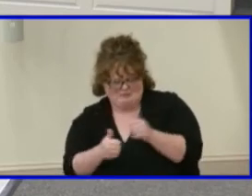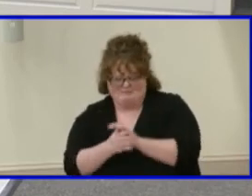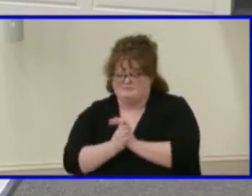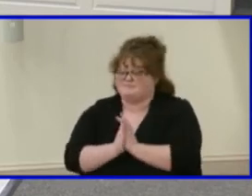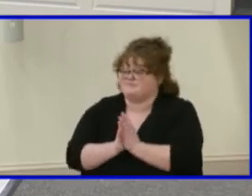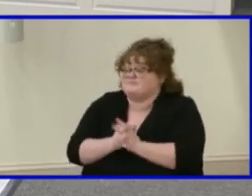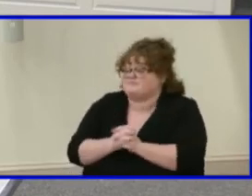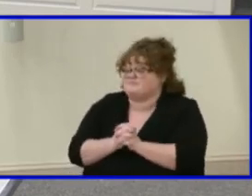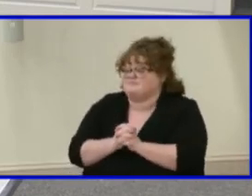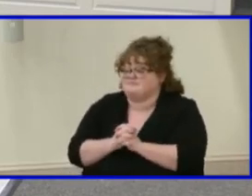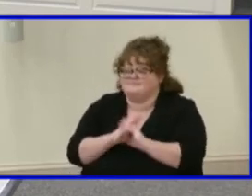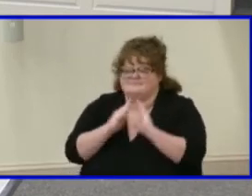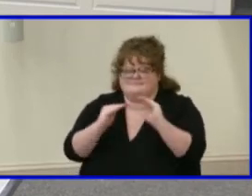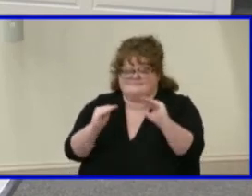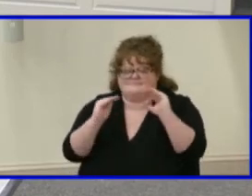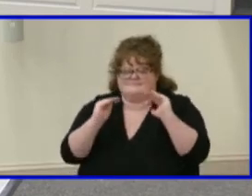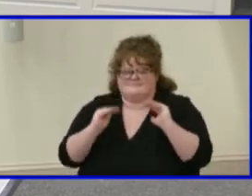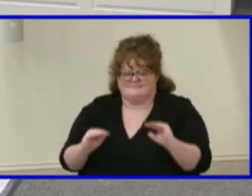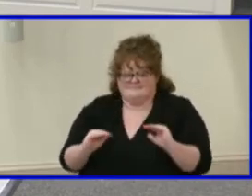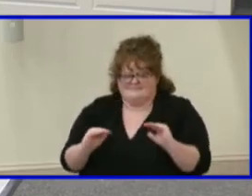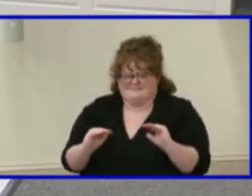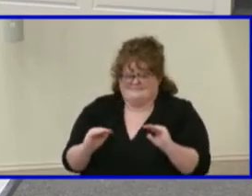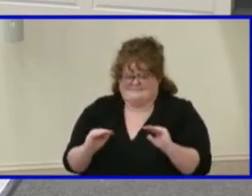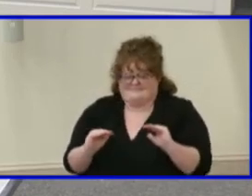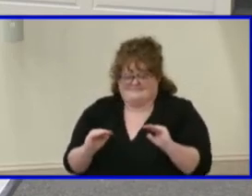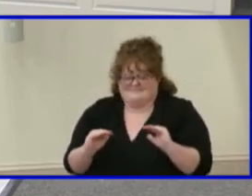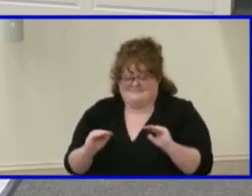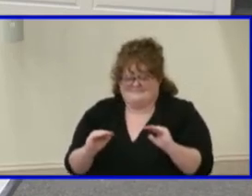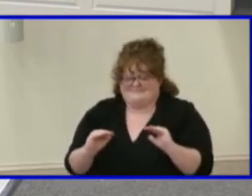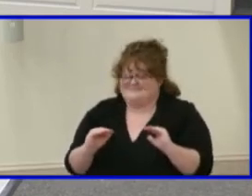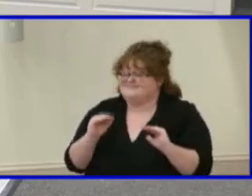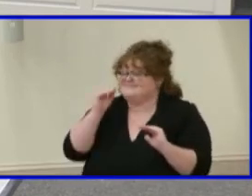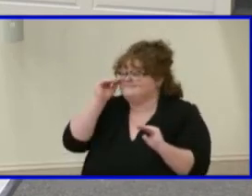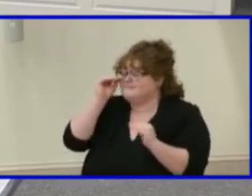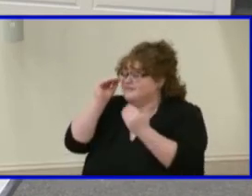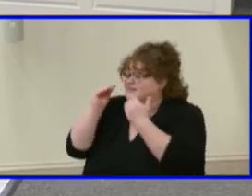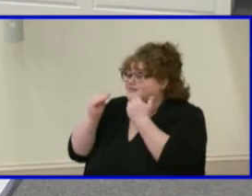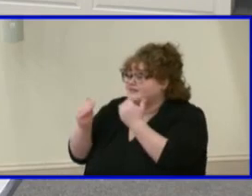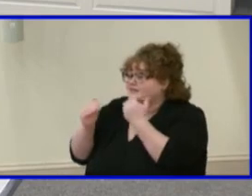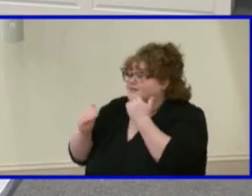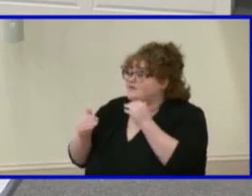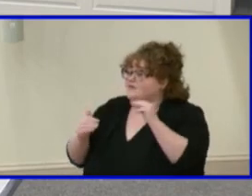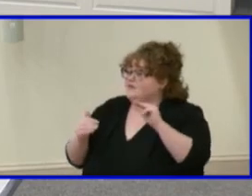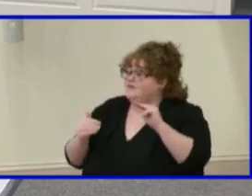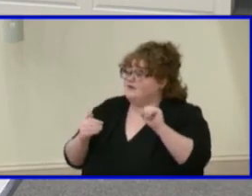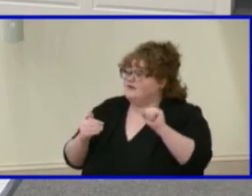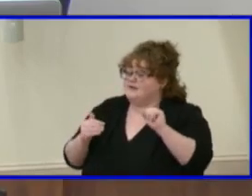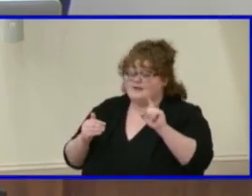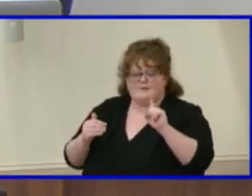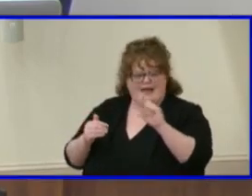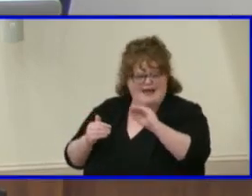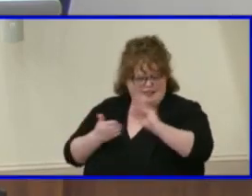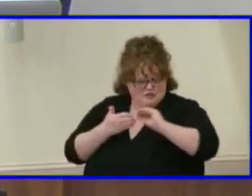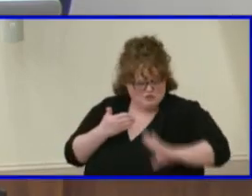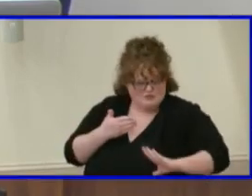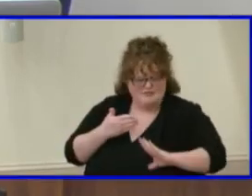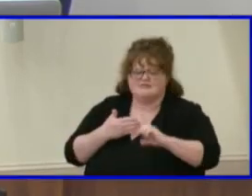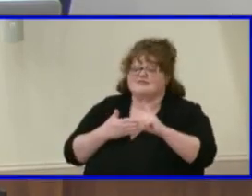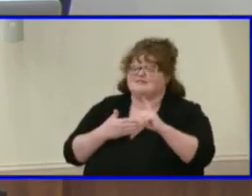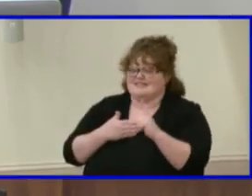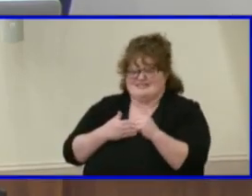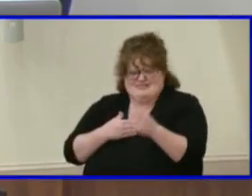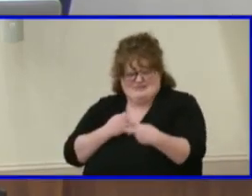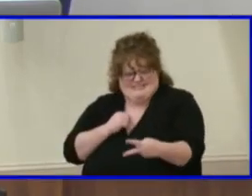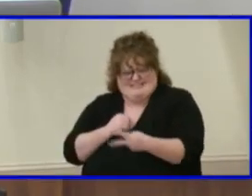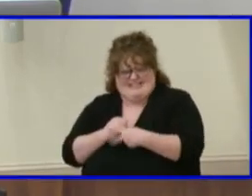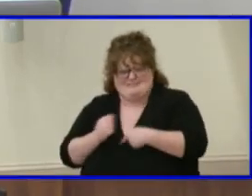All right. Next item on the agenda is, thank you, Mac Baten and the students. You saved me some money this year because